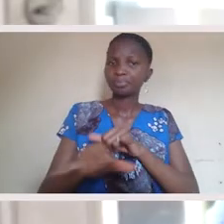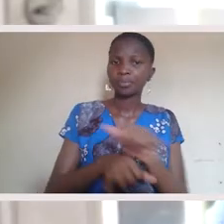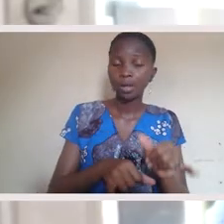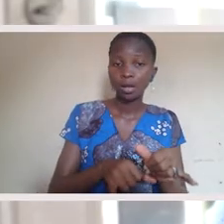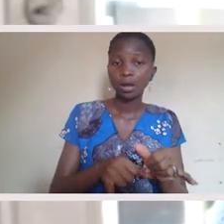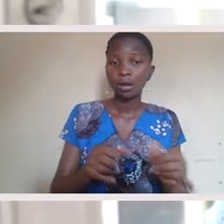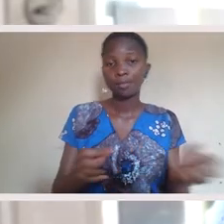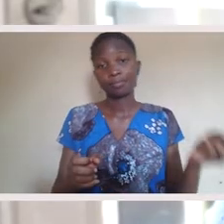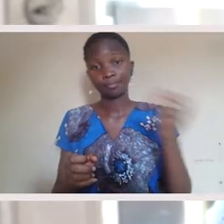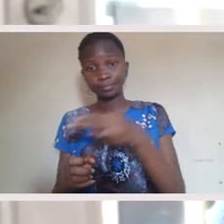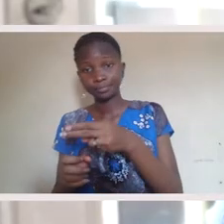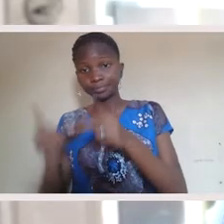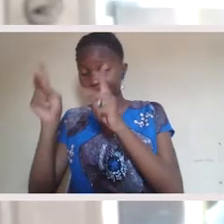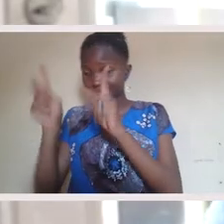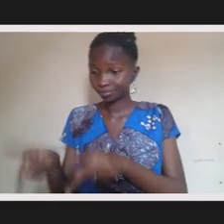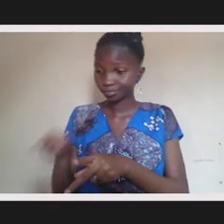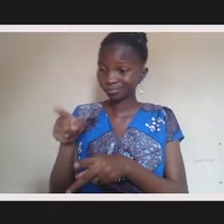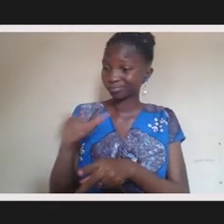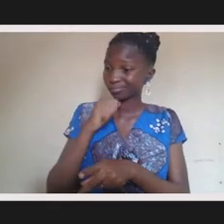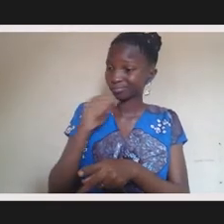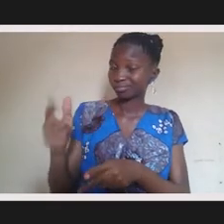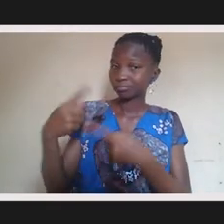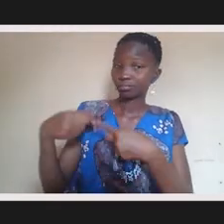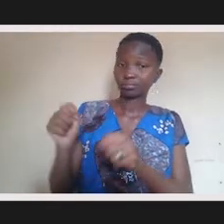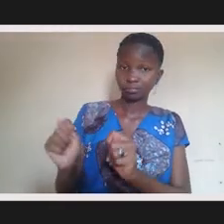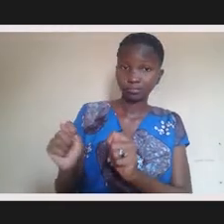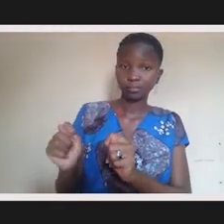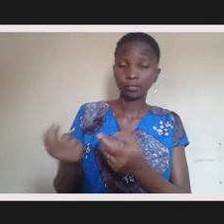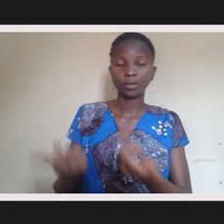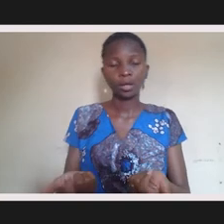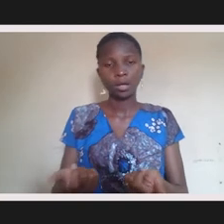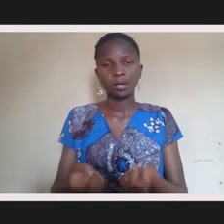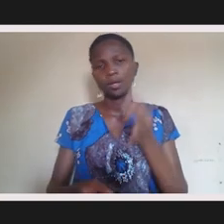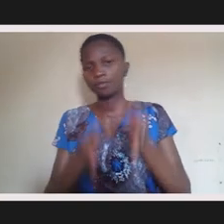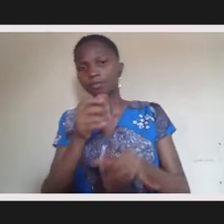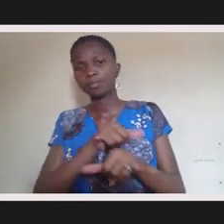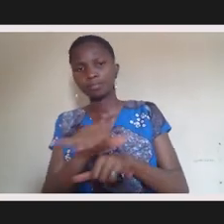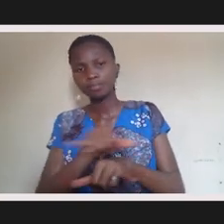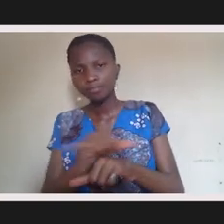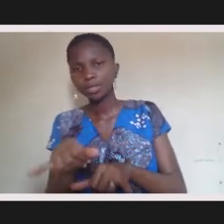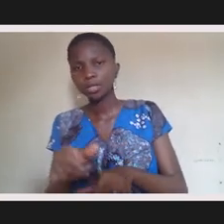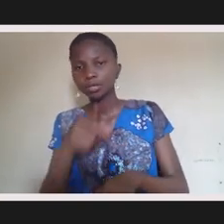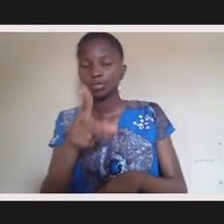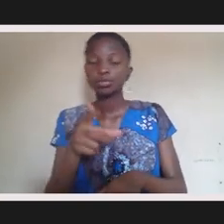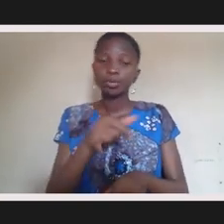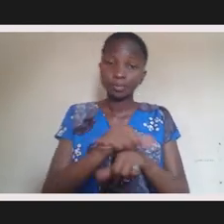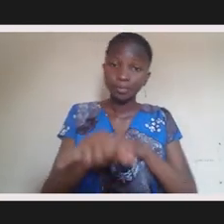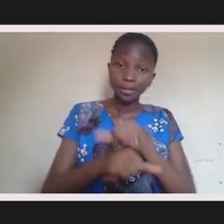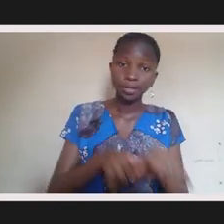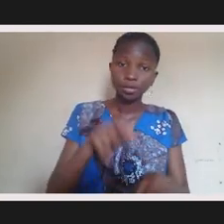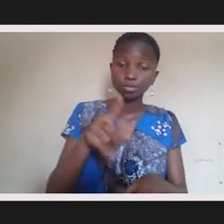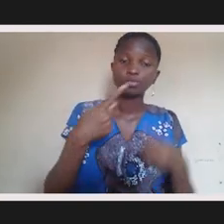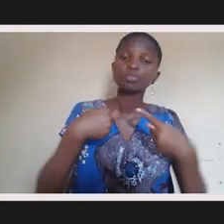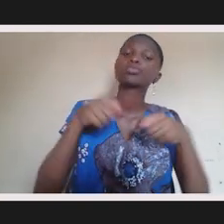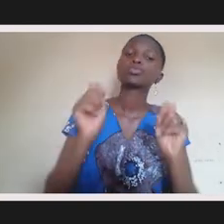show up at all. Yeah. I mean, and fake it, you're practicing, you're trying in a sense, you know, and I agree